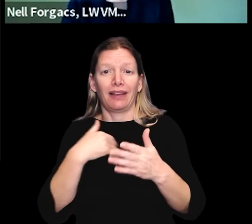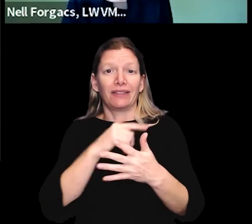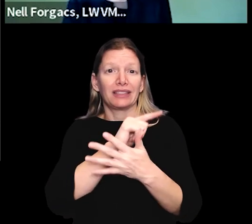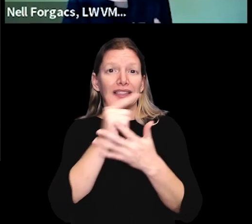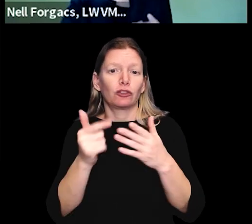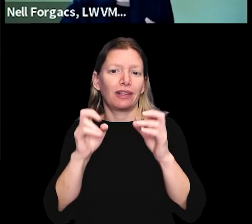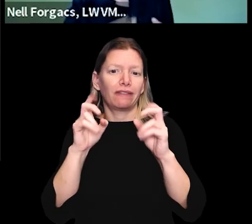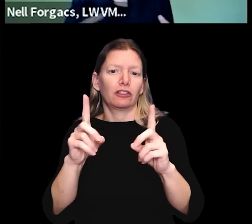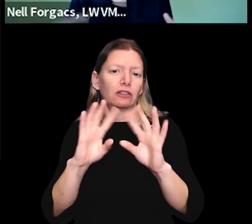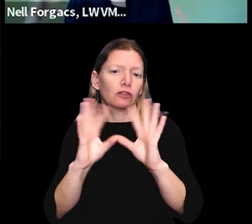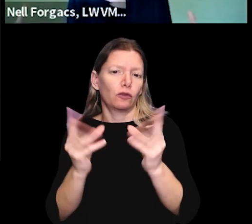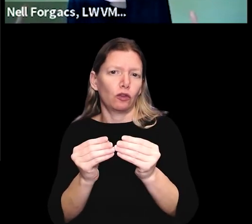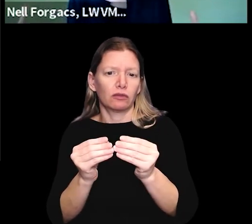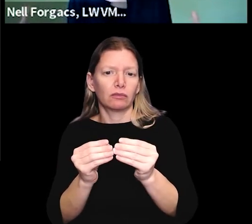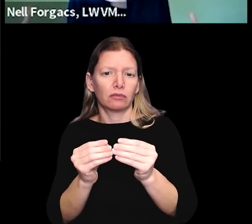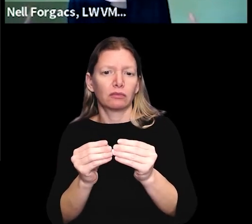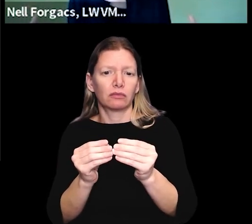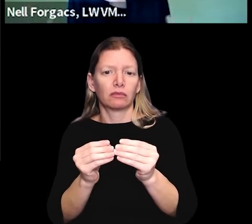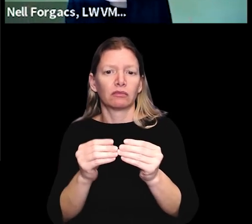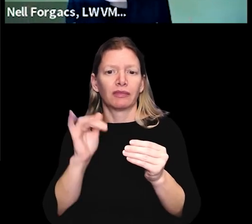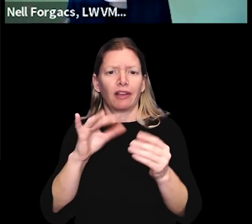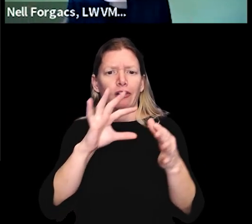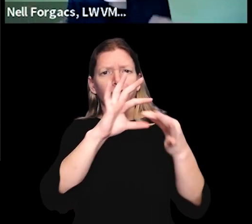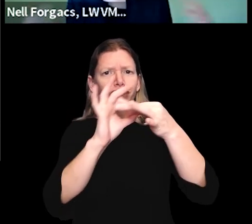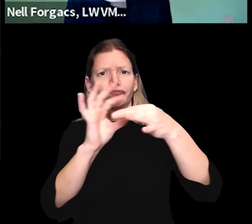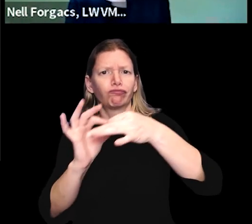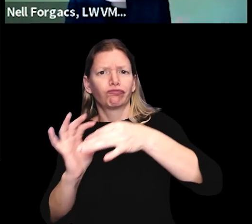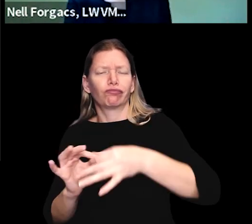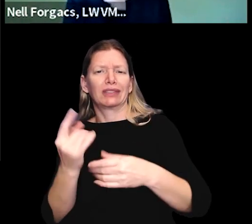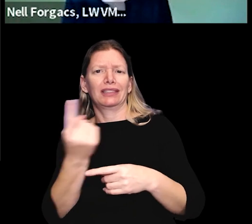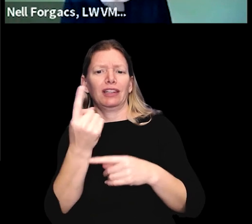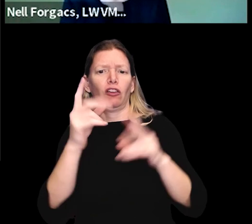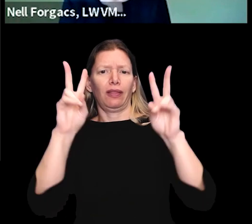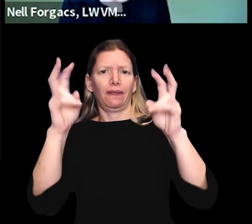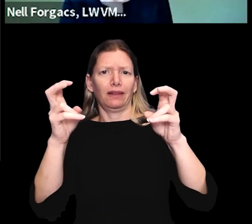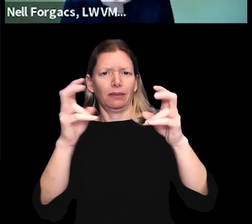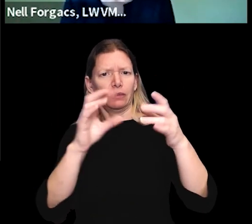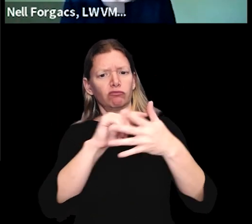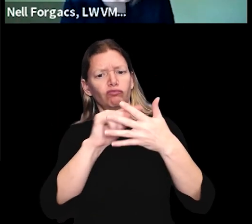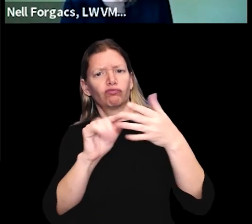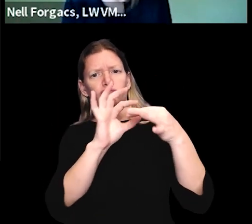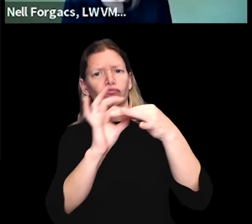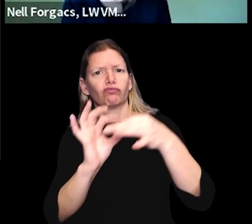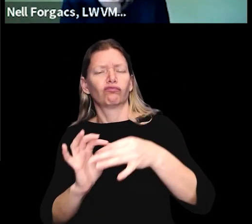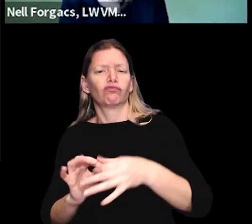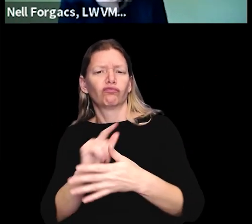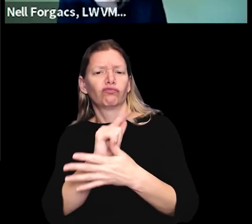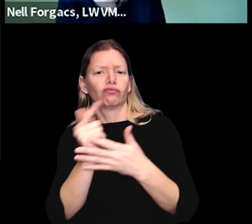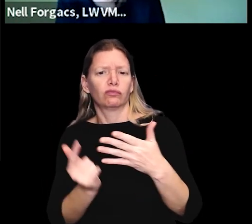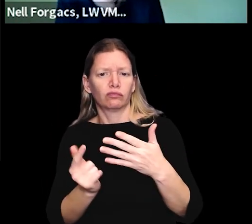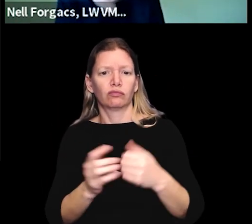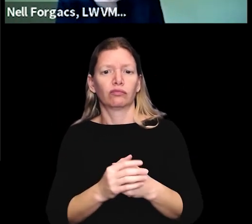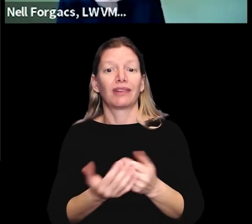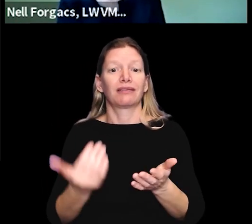have a series of educational forums that are all tied into a single theme and related.